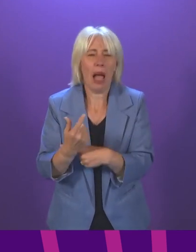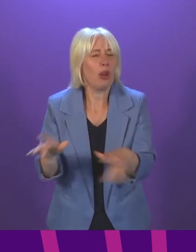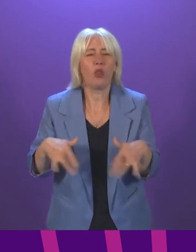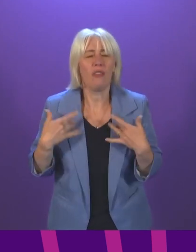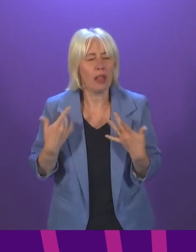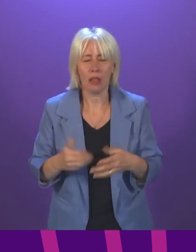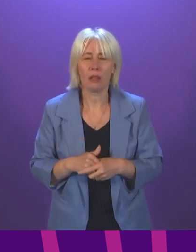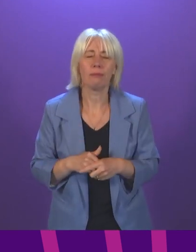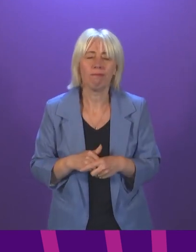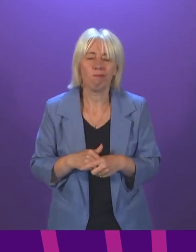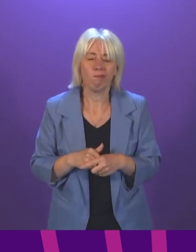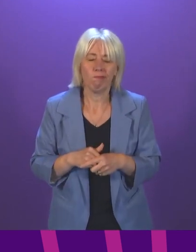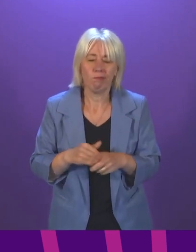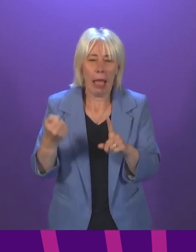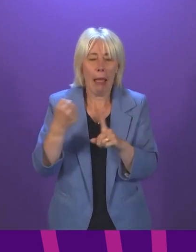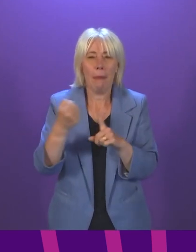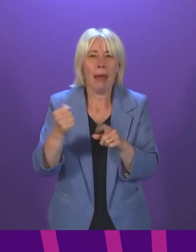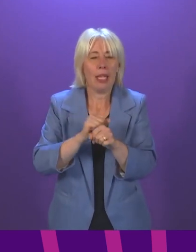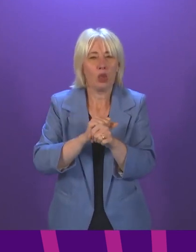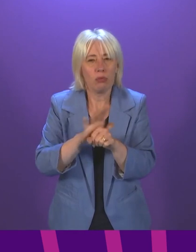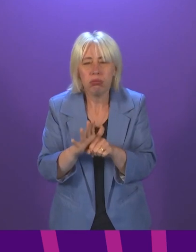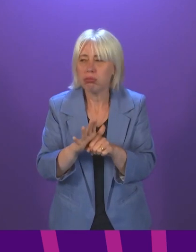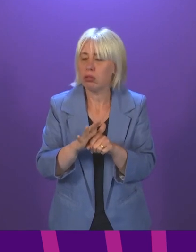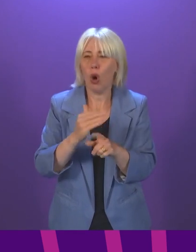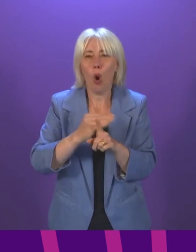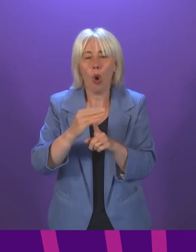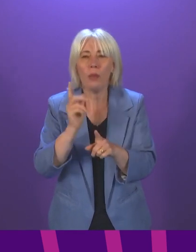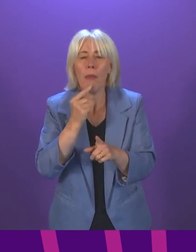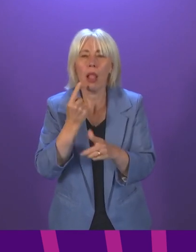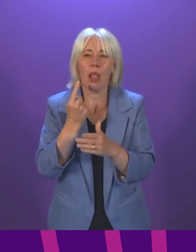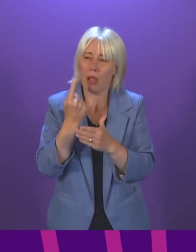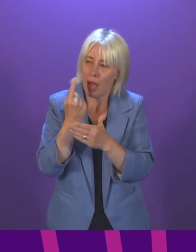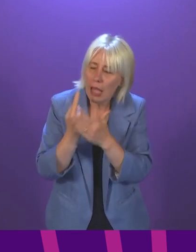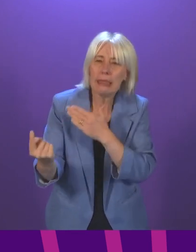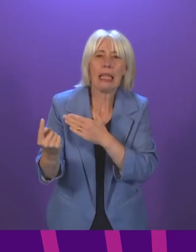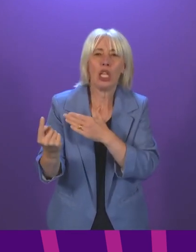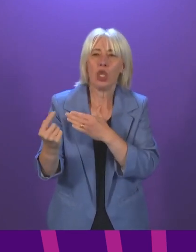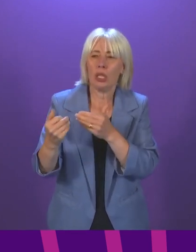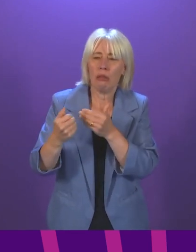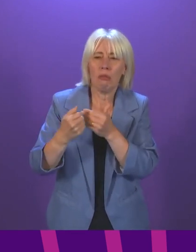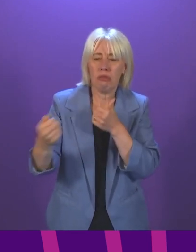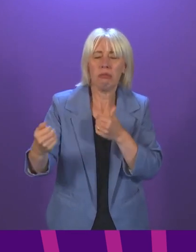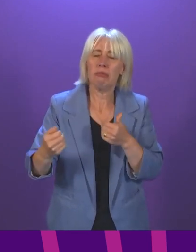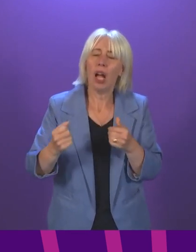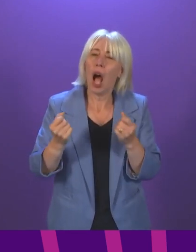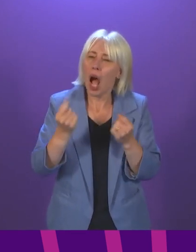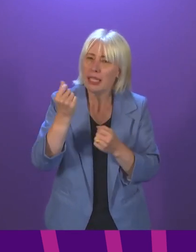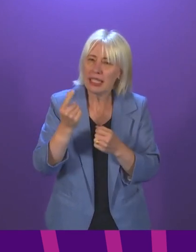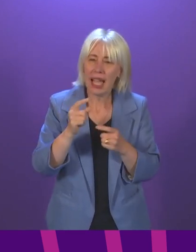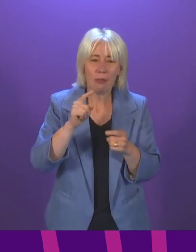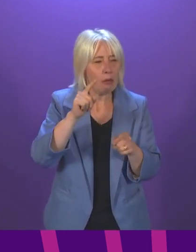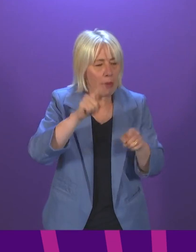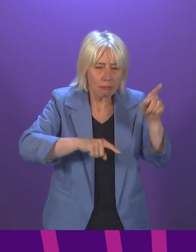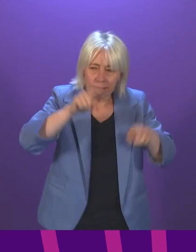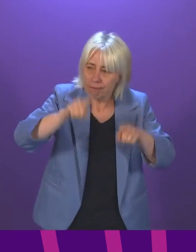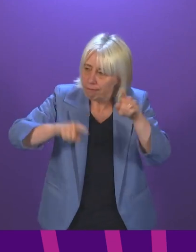of the pandemic on older people and the impact on loneliness and isolation, I think, is well understood. There's a range of different ways in which we